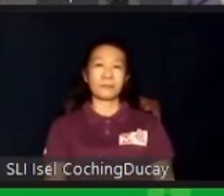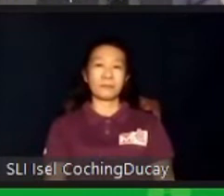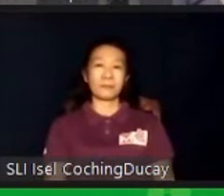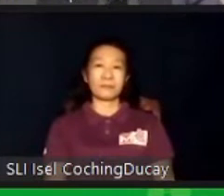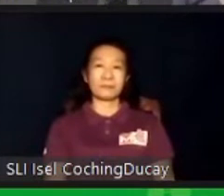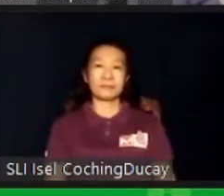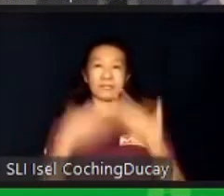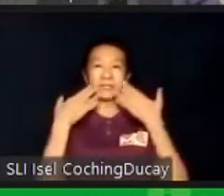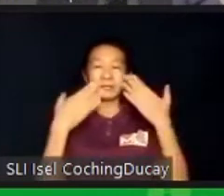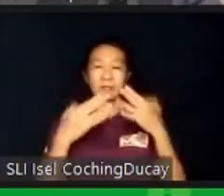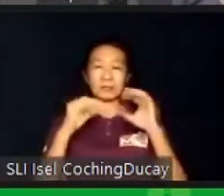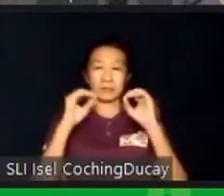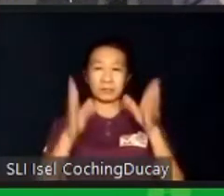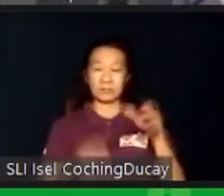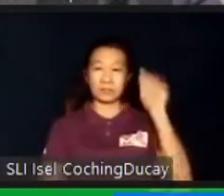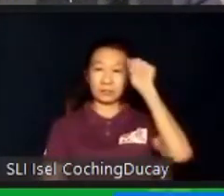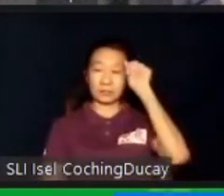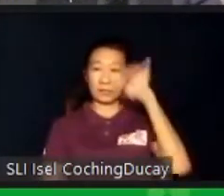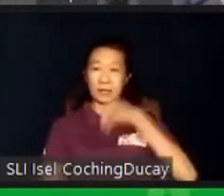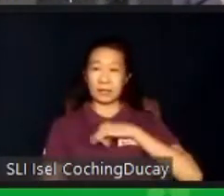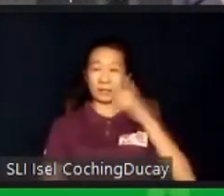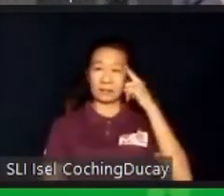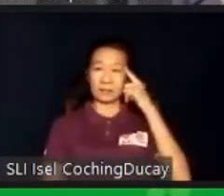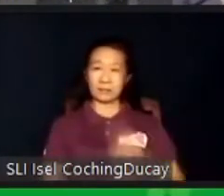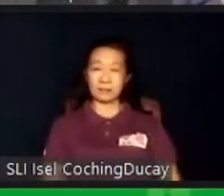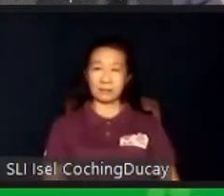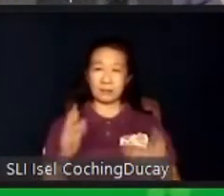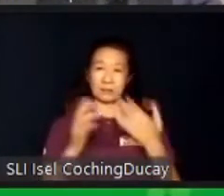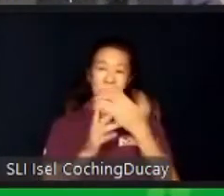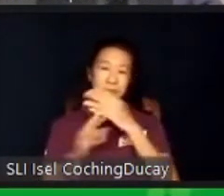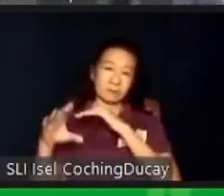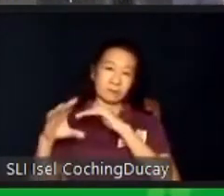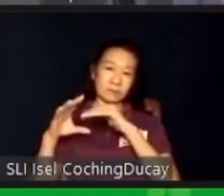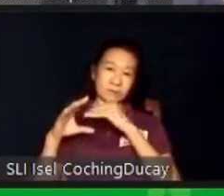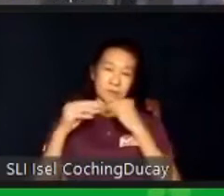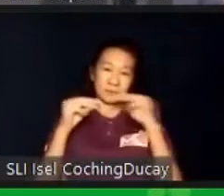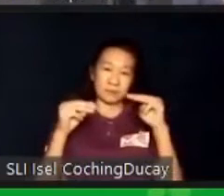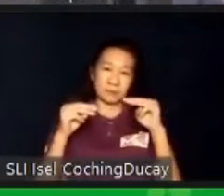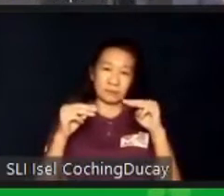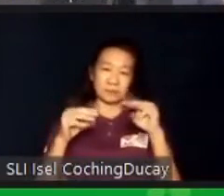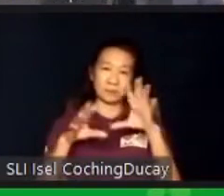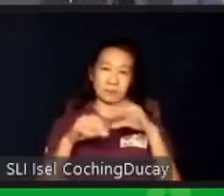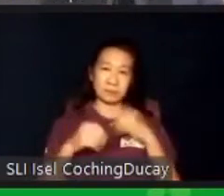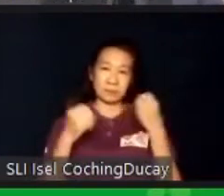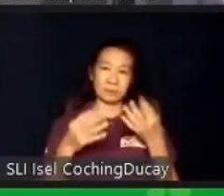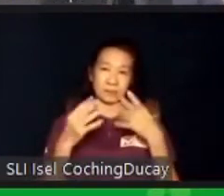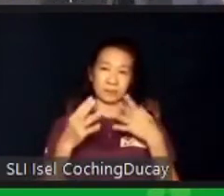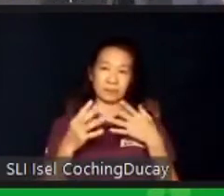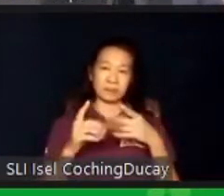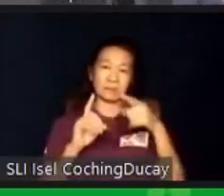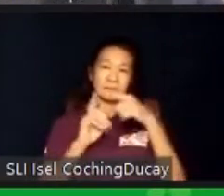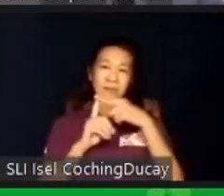you, Teacher Archie. And I think through the chat room messages, we are getting a lot of positive